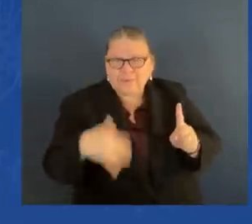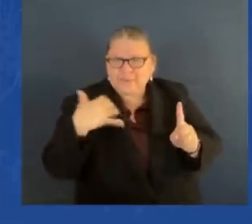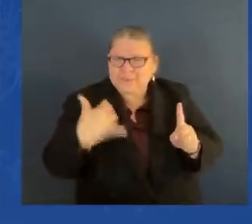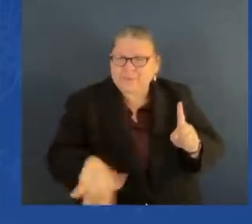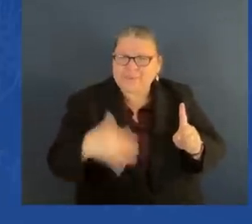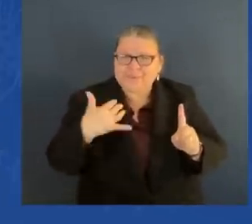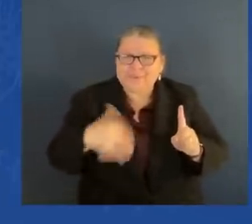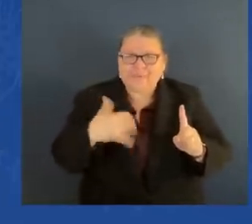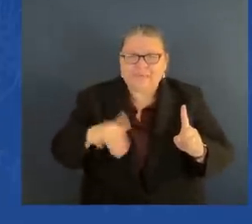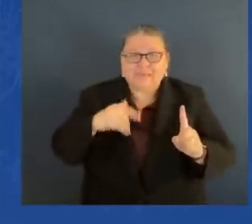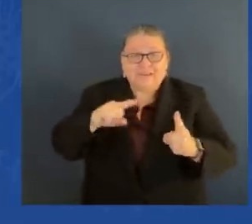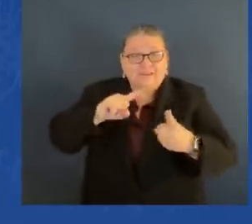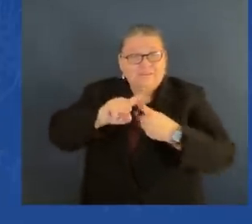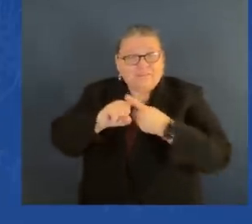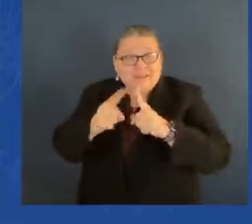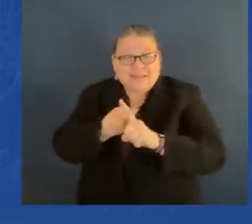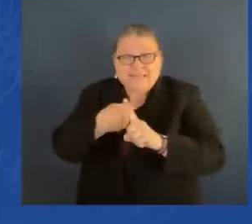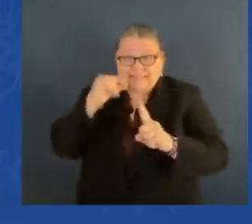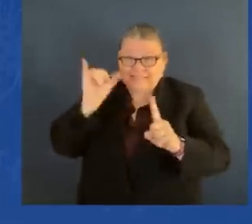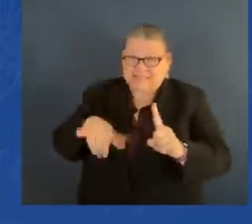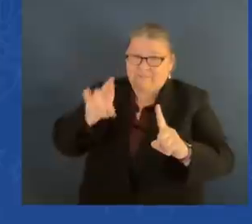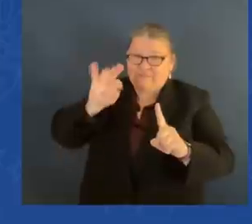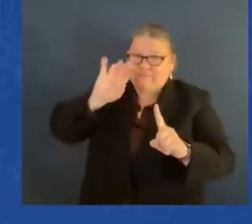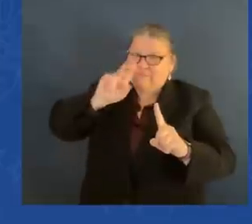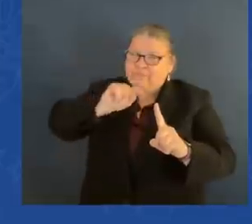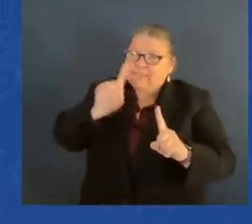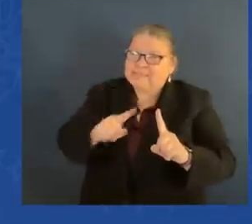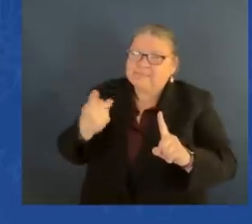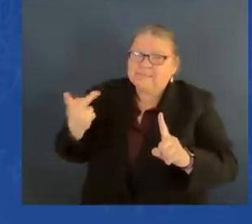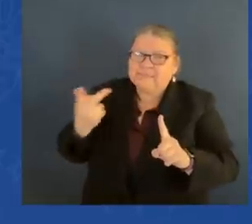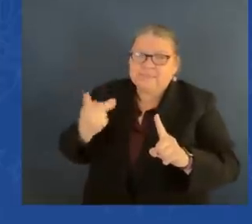Less than four years after losing Eleanor to brain cancer,